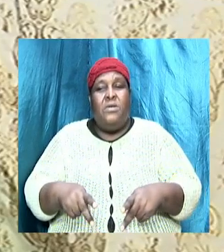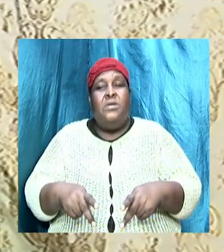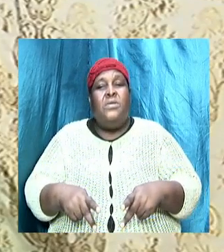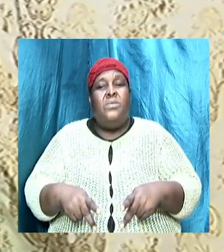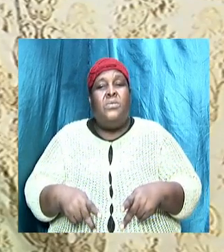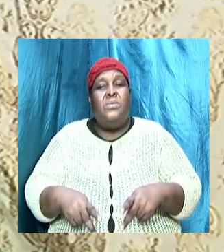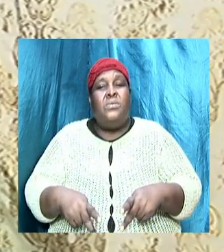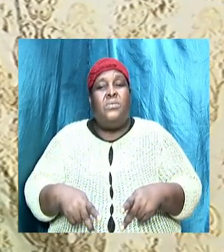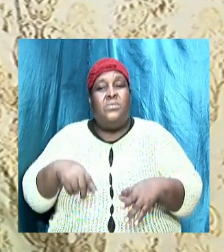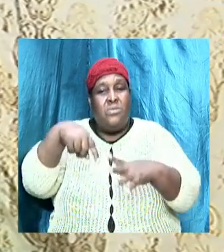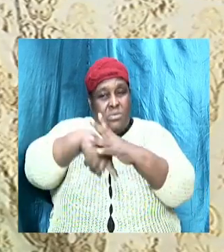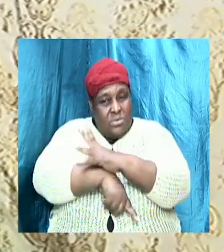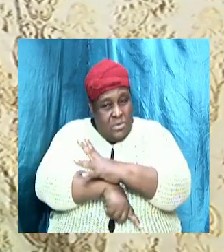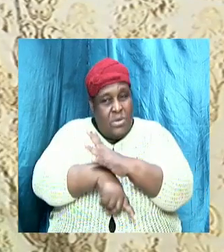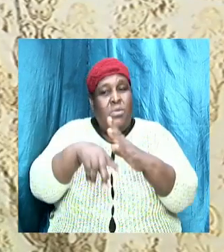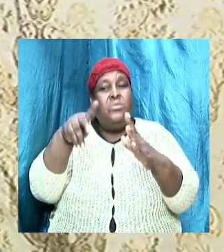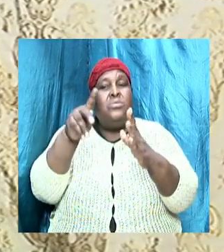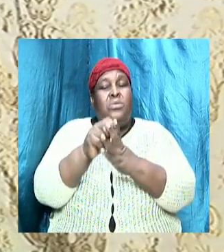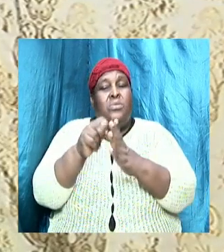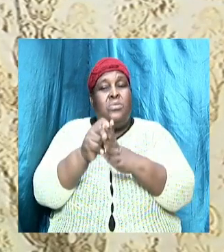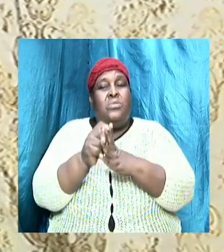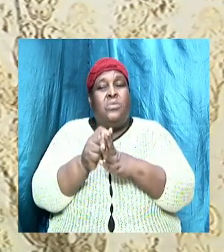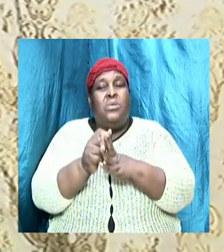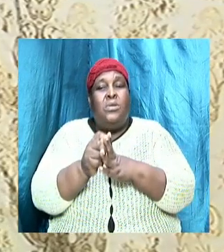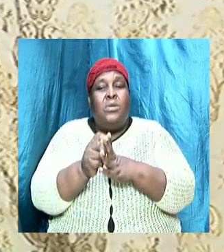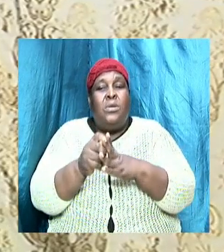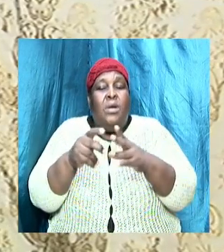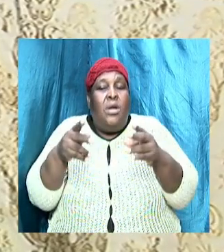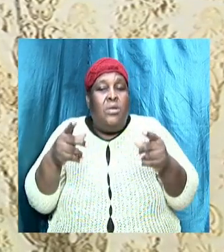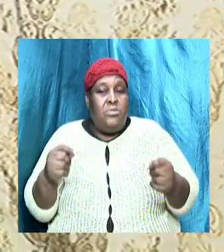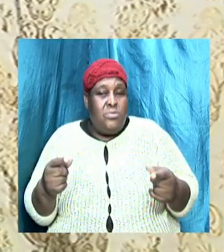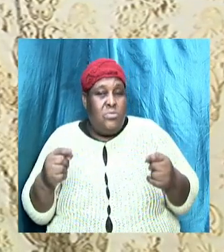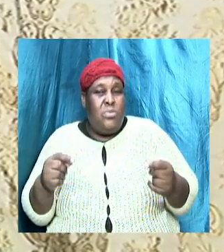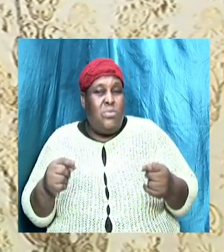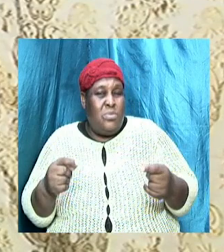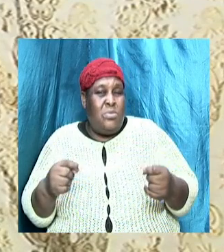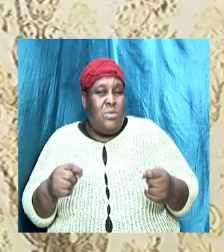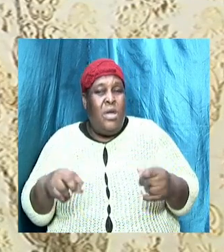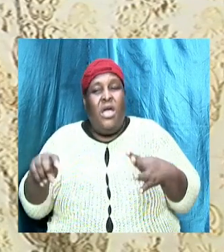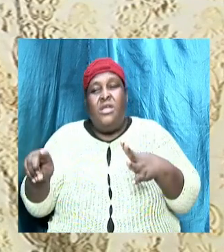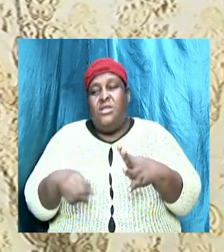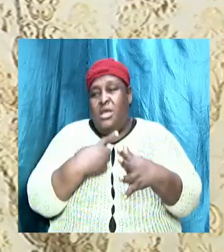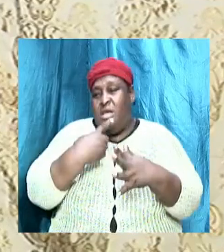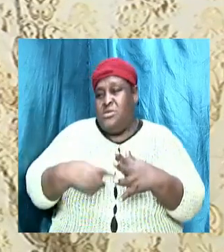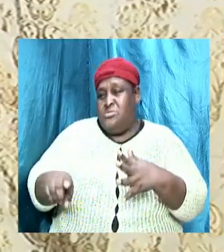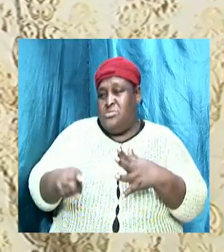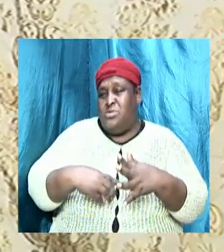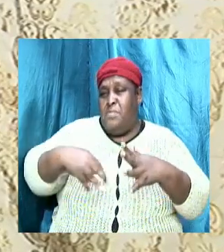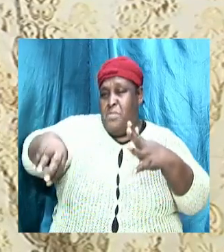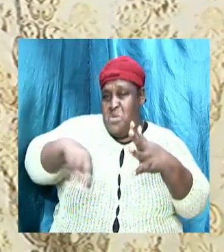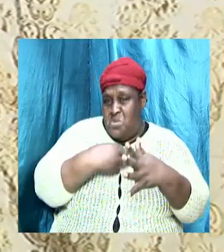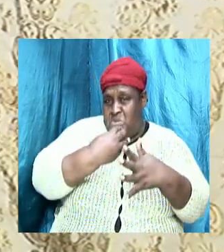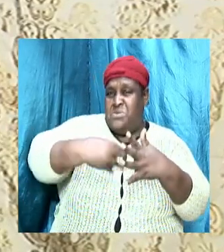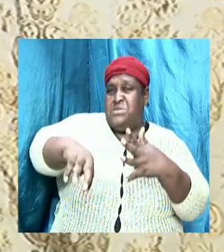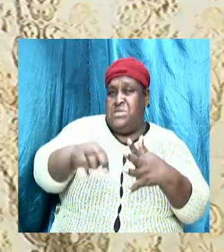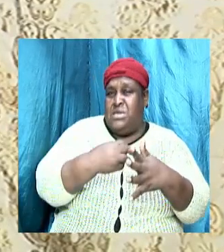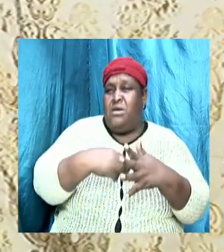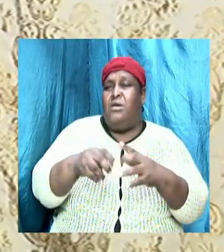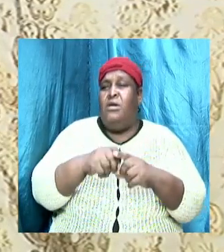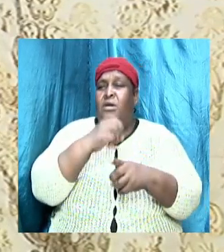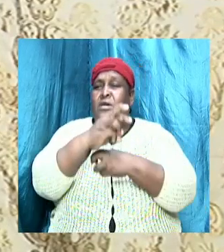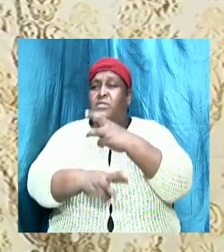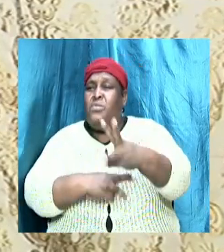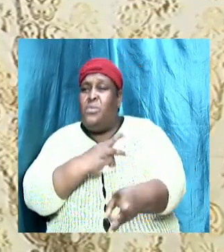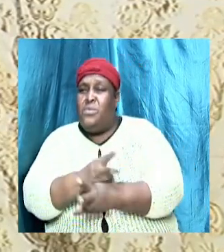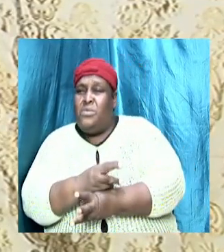doing the dances of the world. They were dancing to the music of the